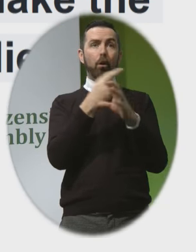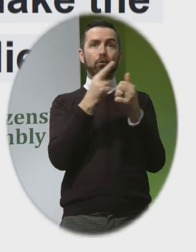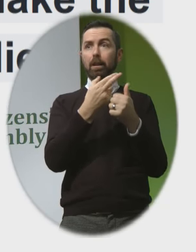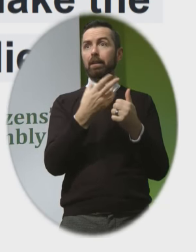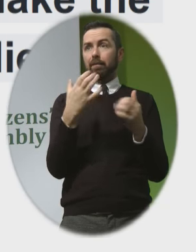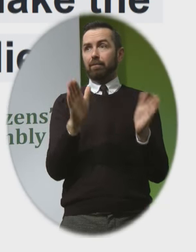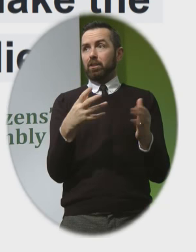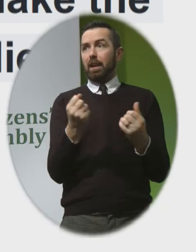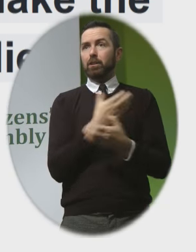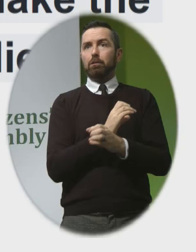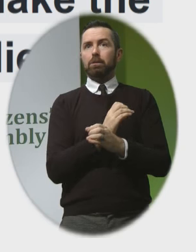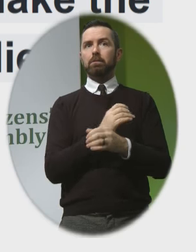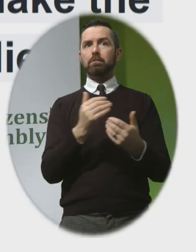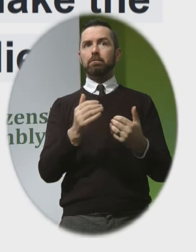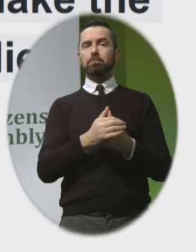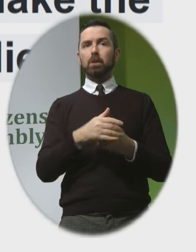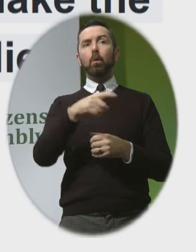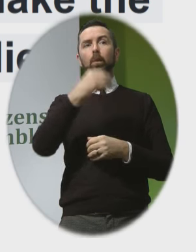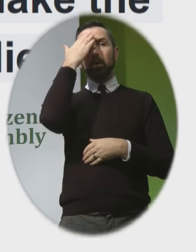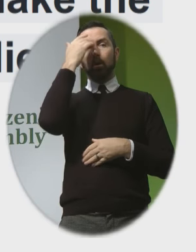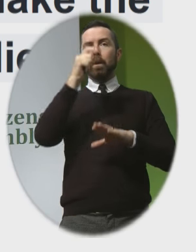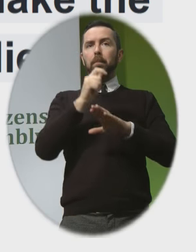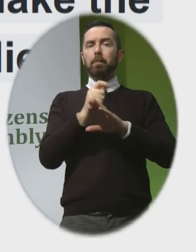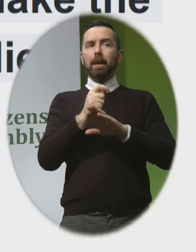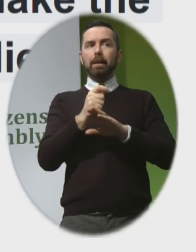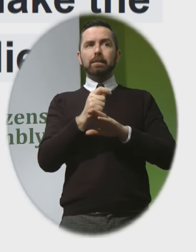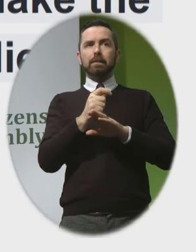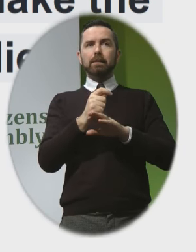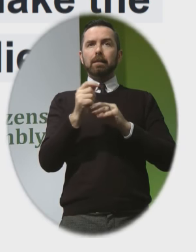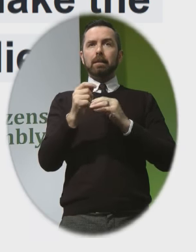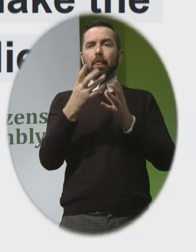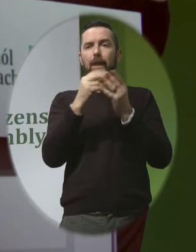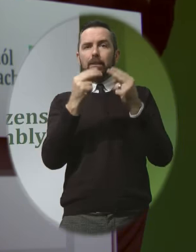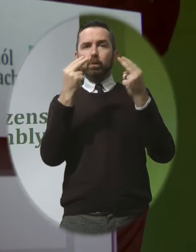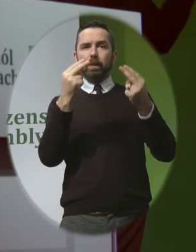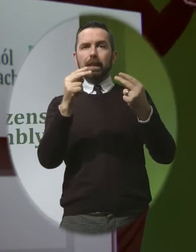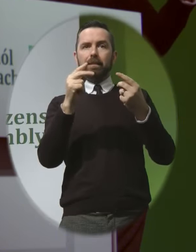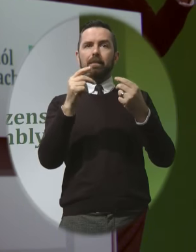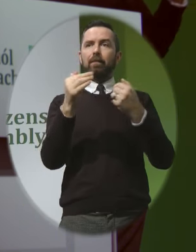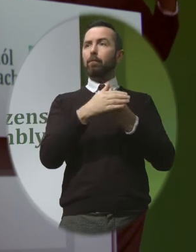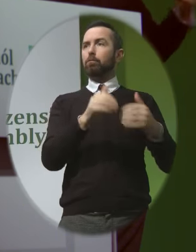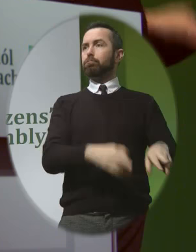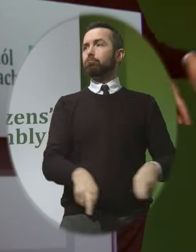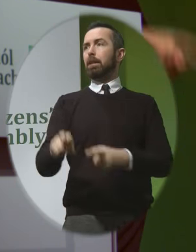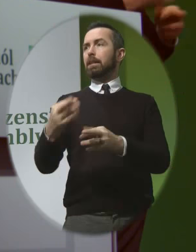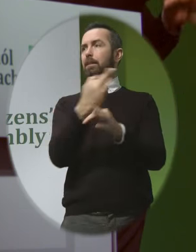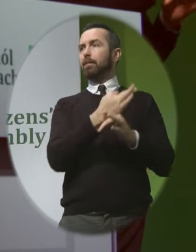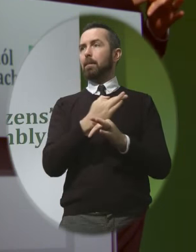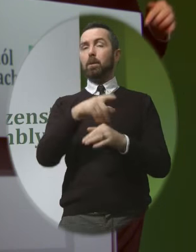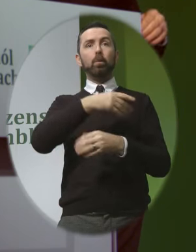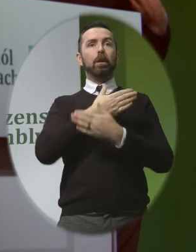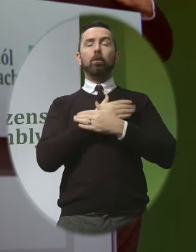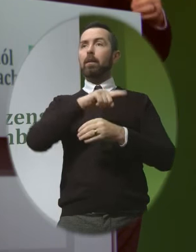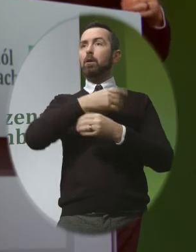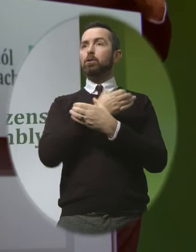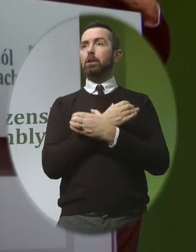we are best placed in knowing the reality of the work and commitment of having a child we love our children we make all of our decisions